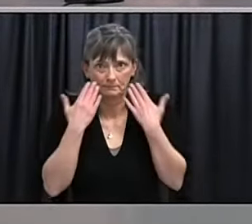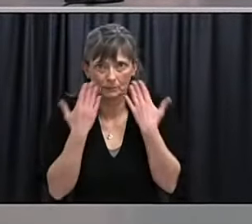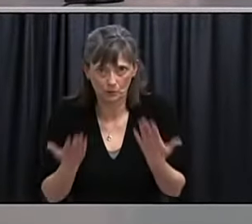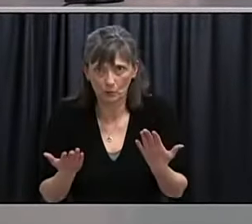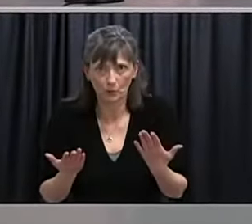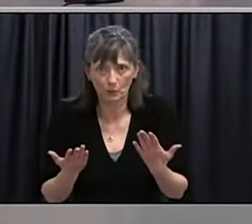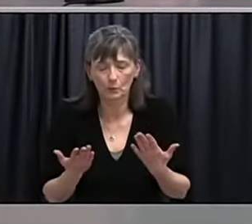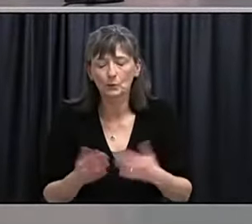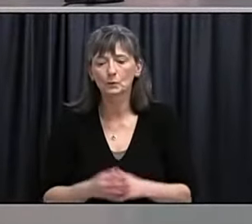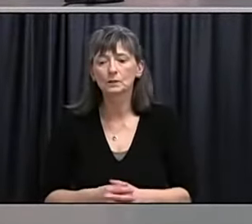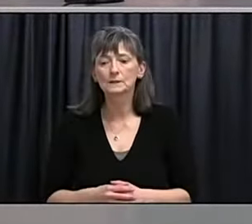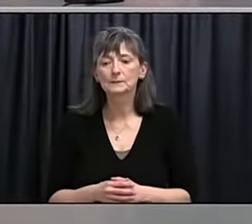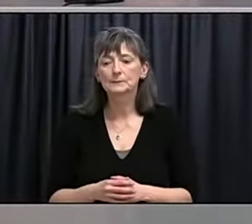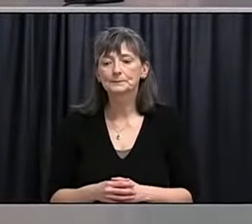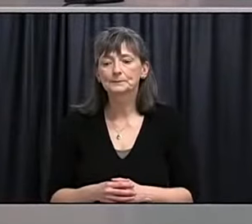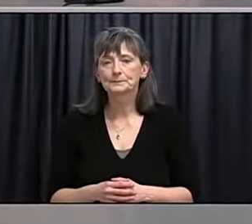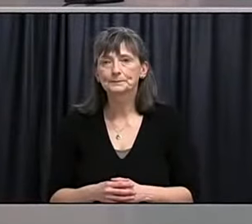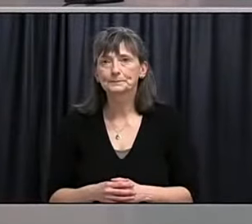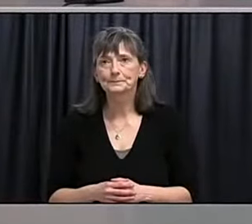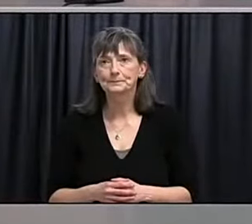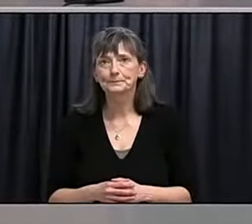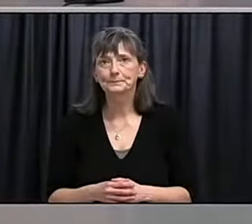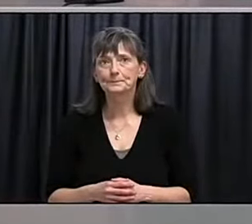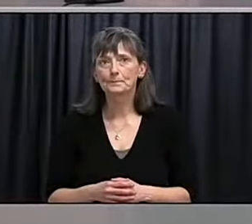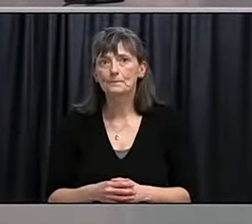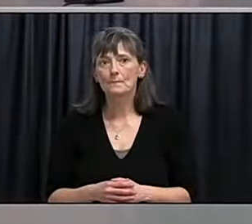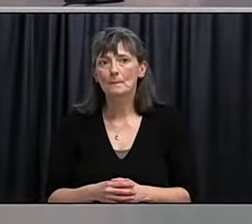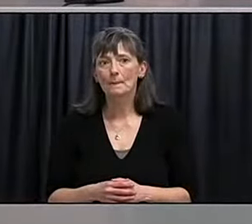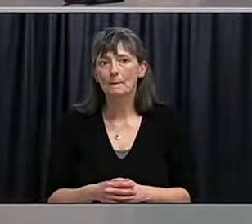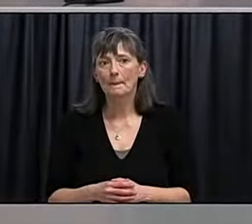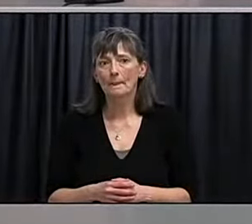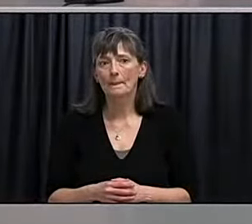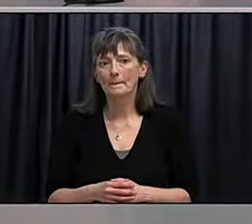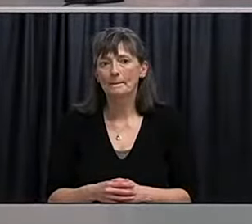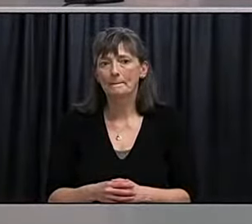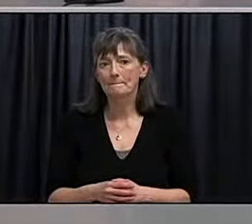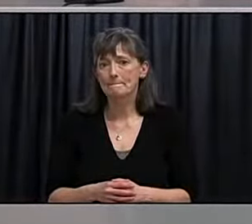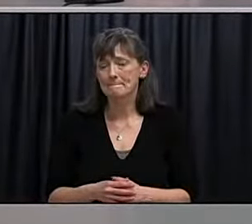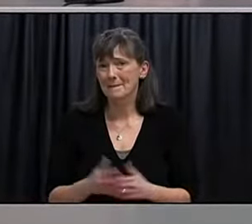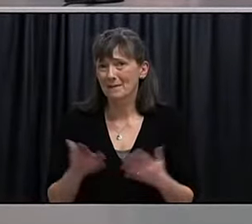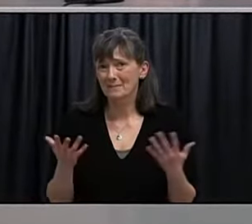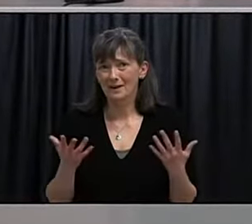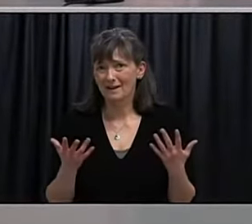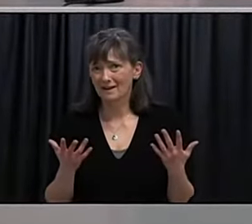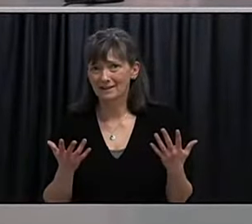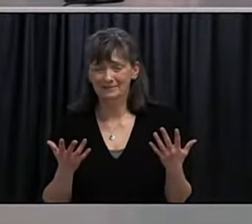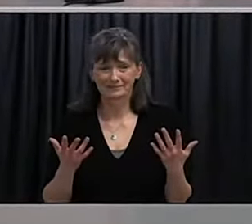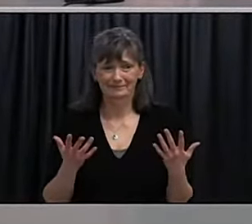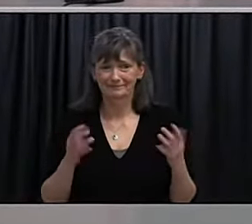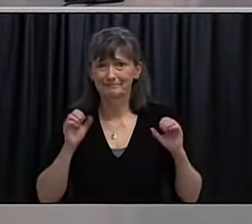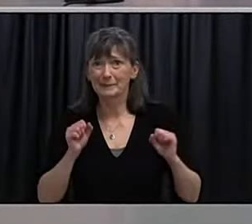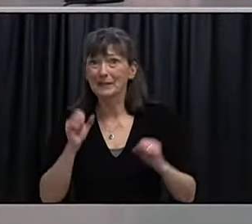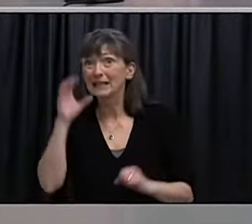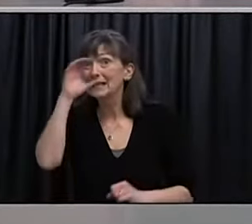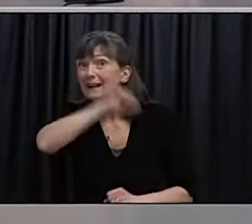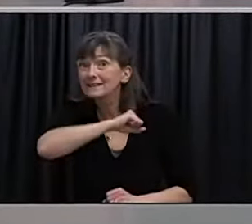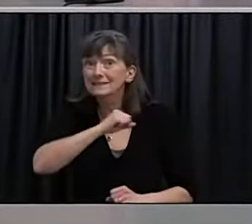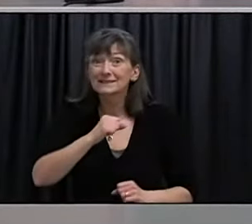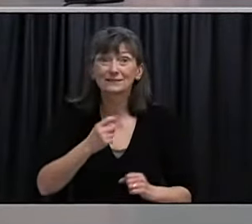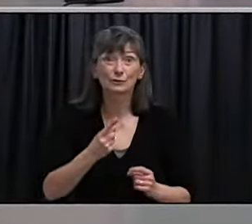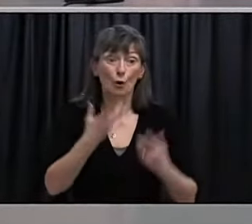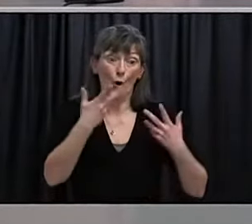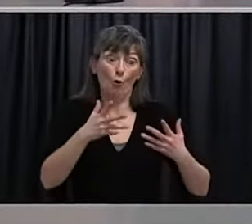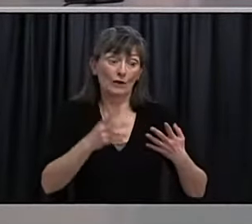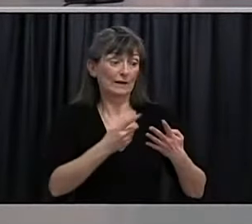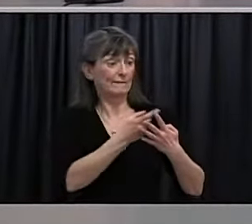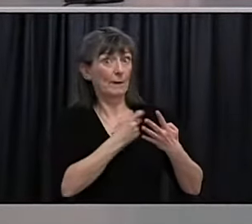doses Newfoundland and Labrador might get. But, I mean, is there any sort of way to estimate based on what